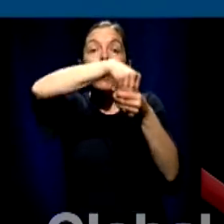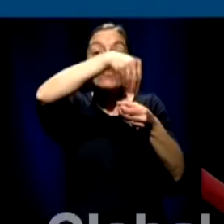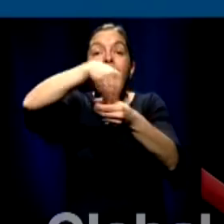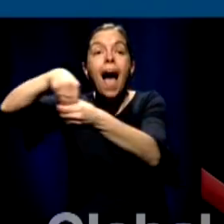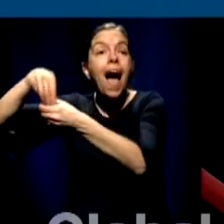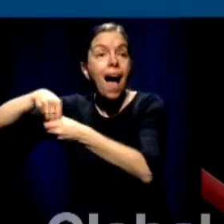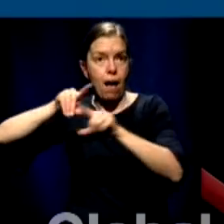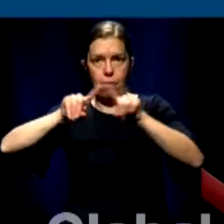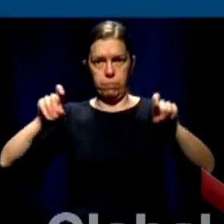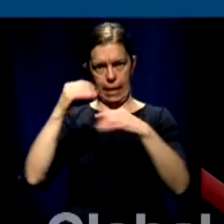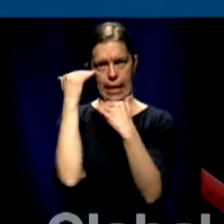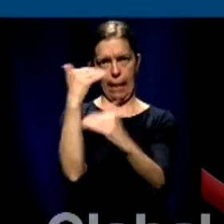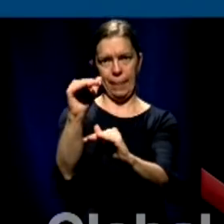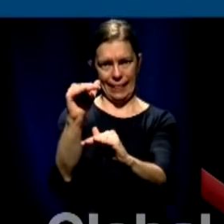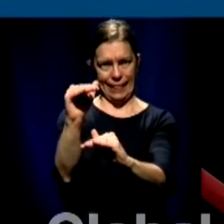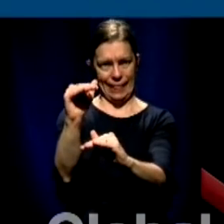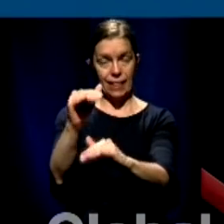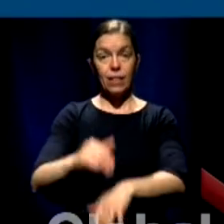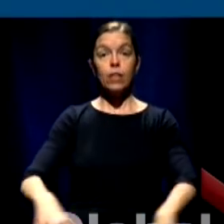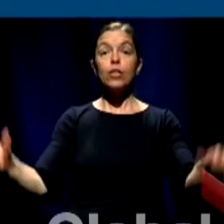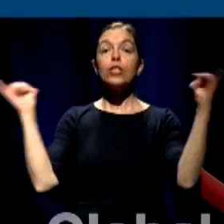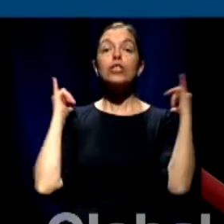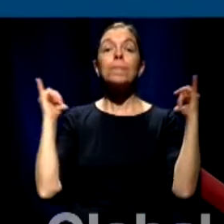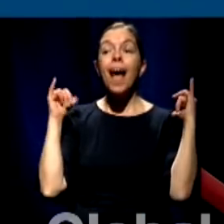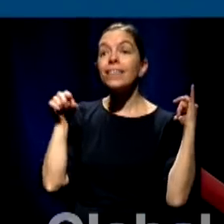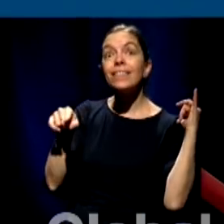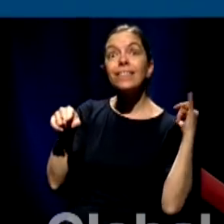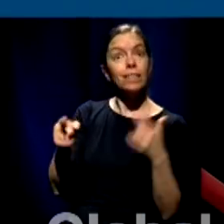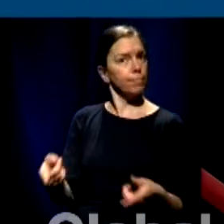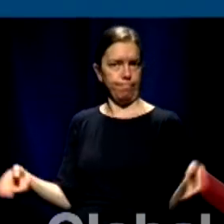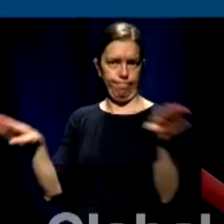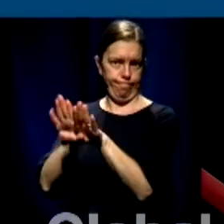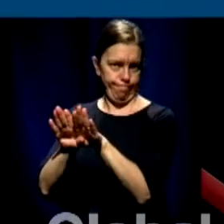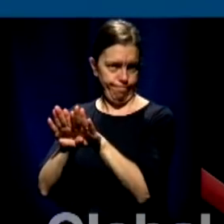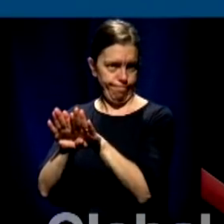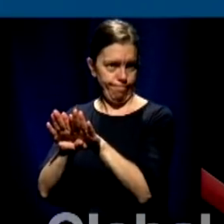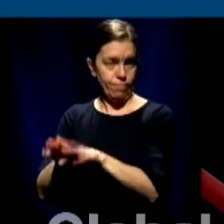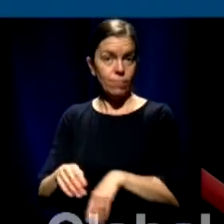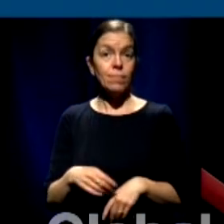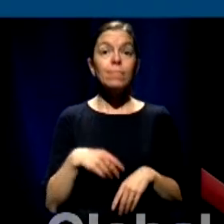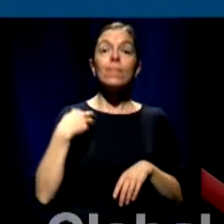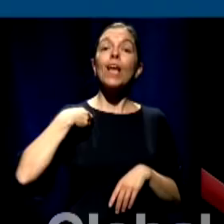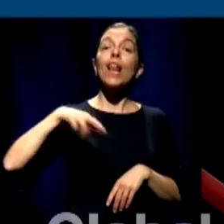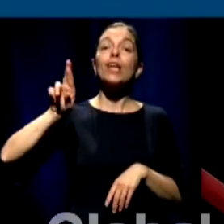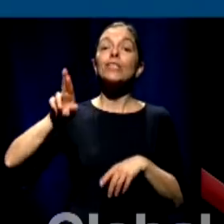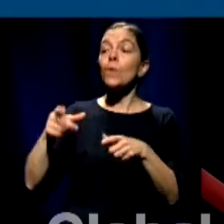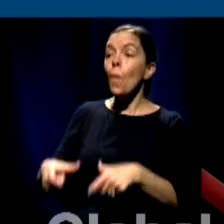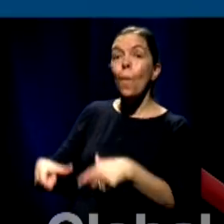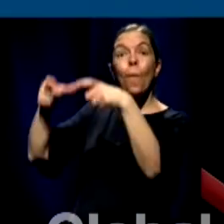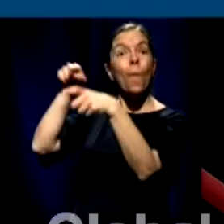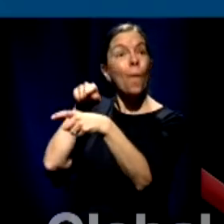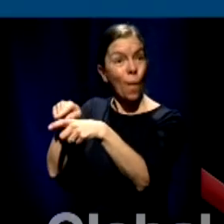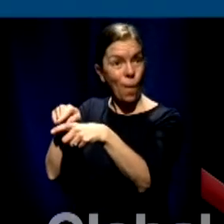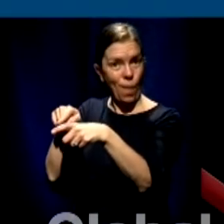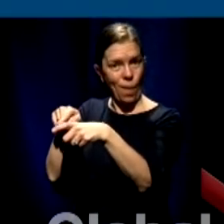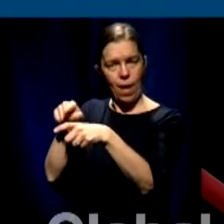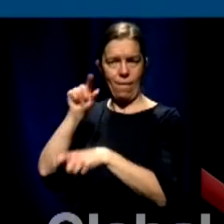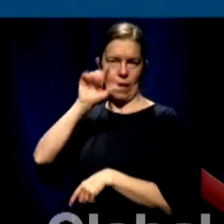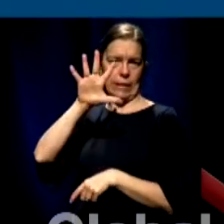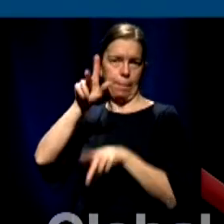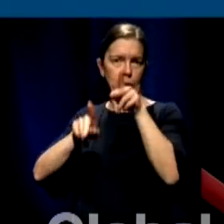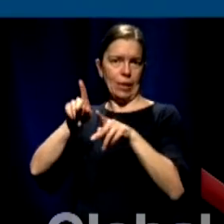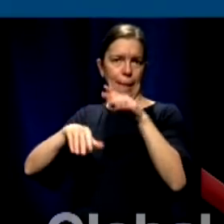in red zones and we're going to be limiting the number of people in places of worship to